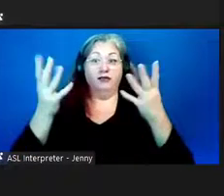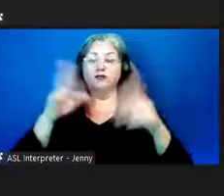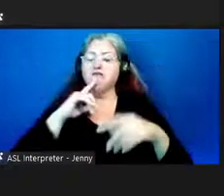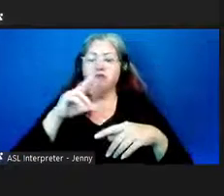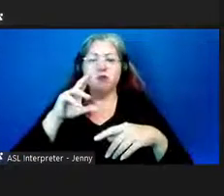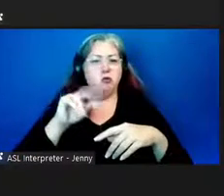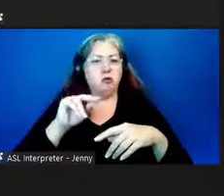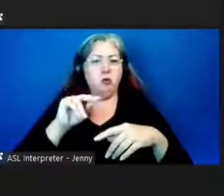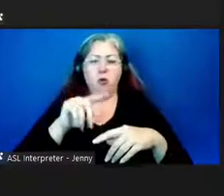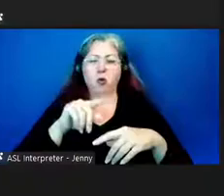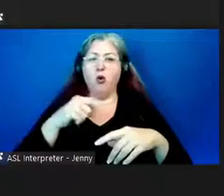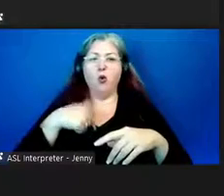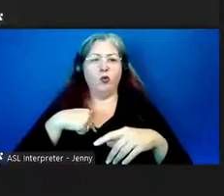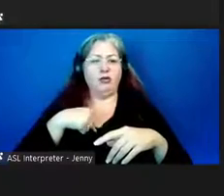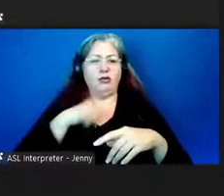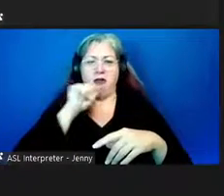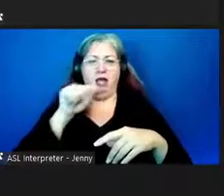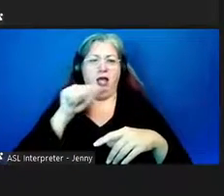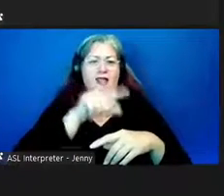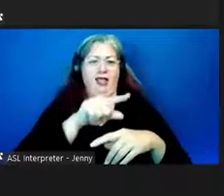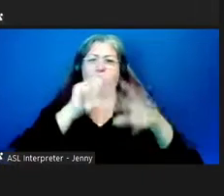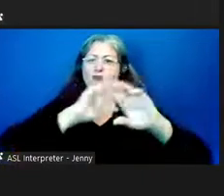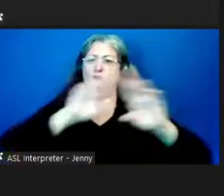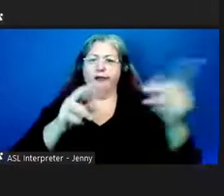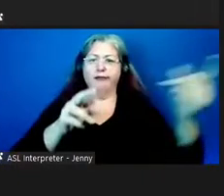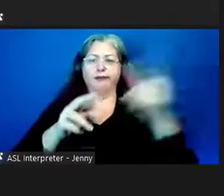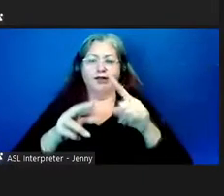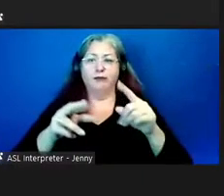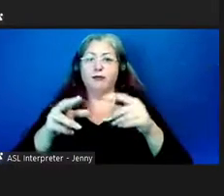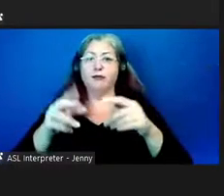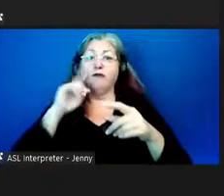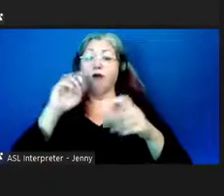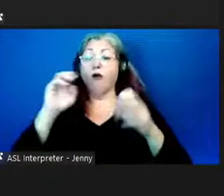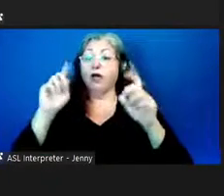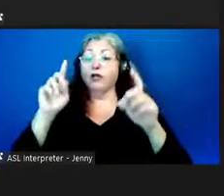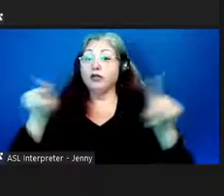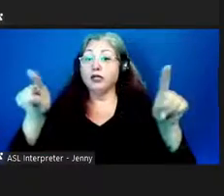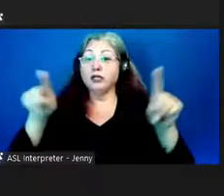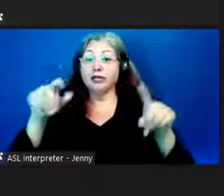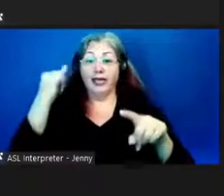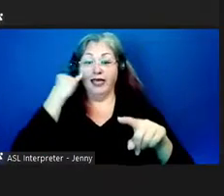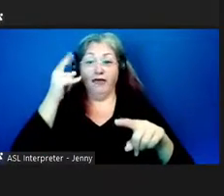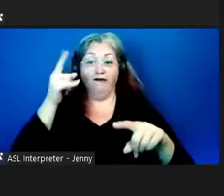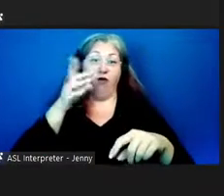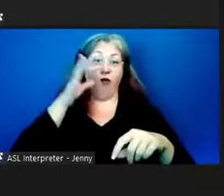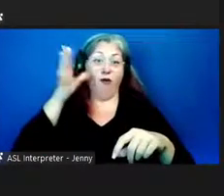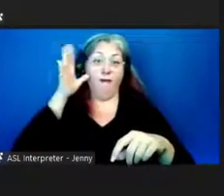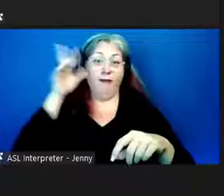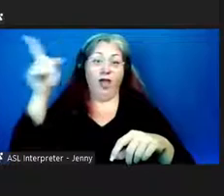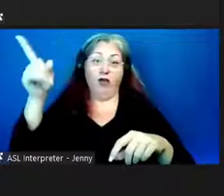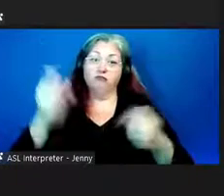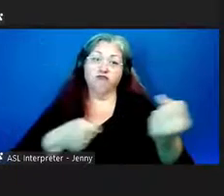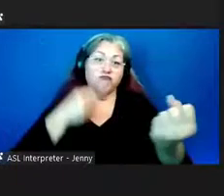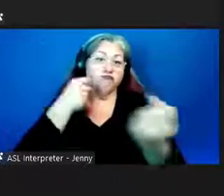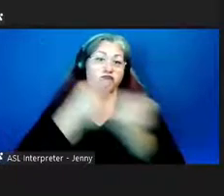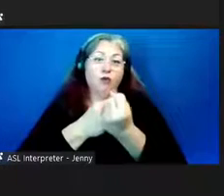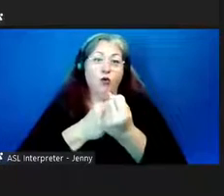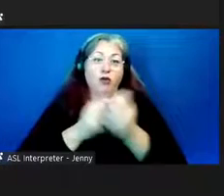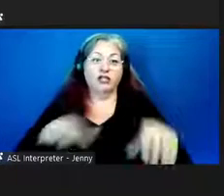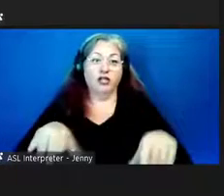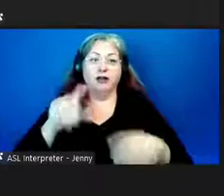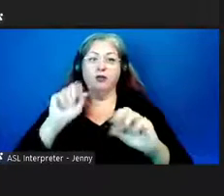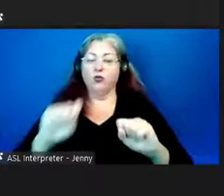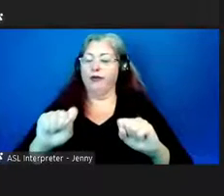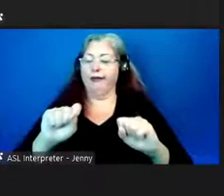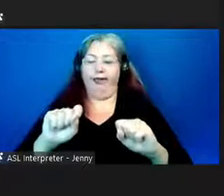convinced. And it's like anything else. In education, if you have your parents behind the child, they can overcome